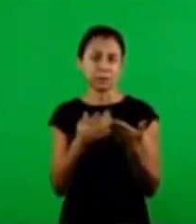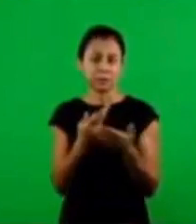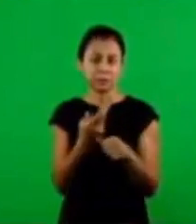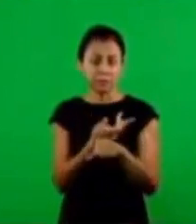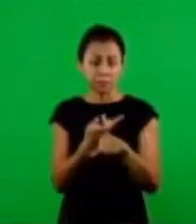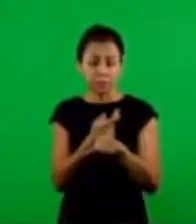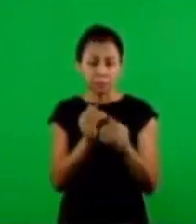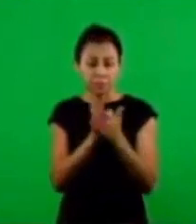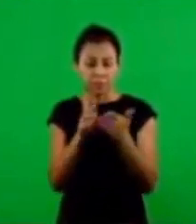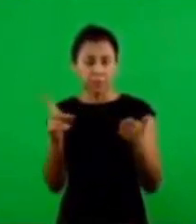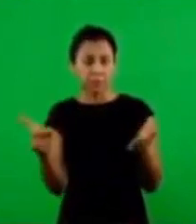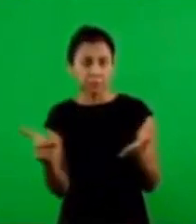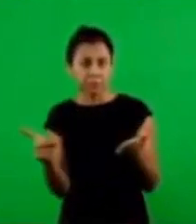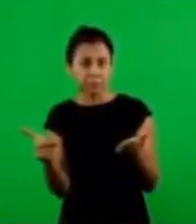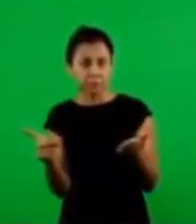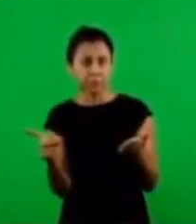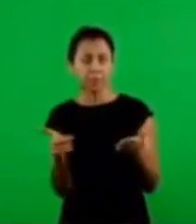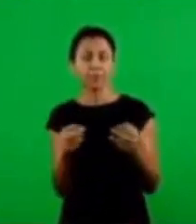messages